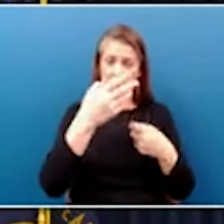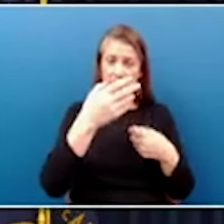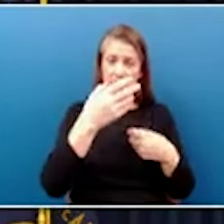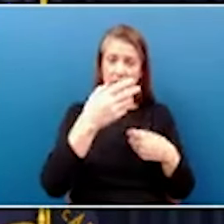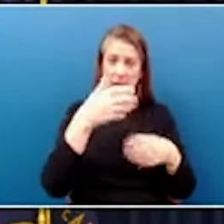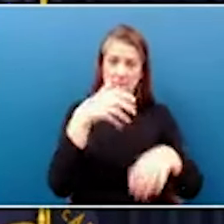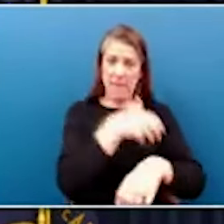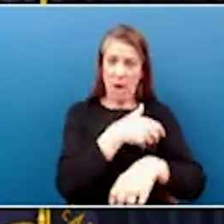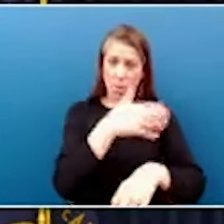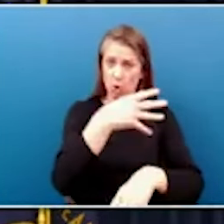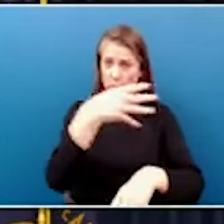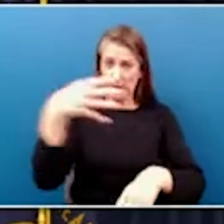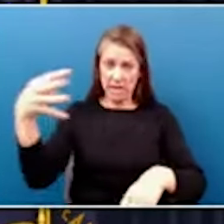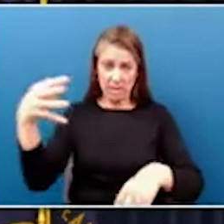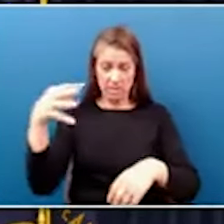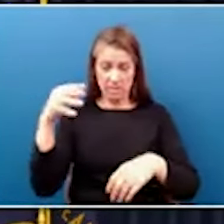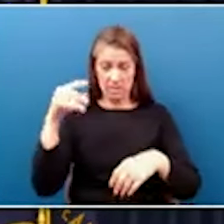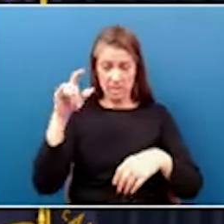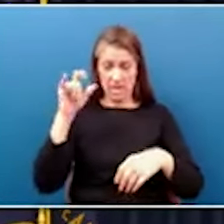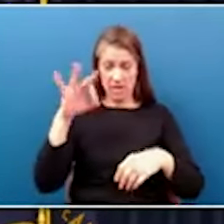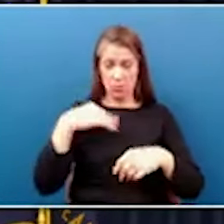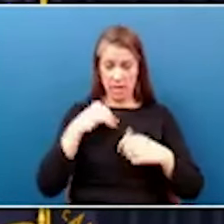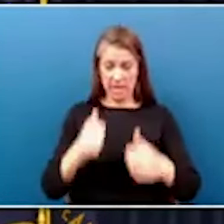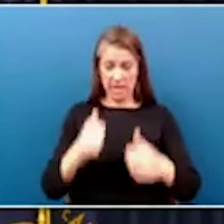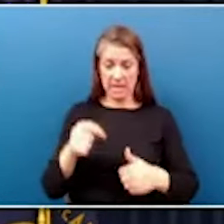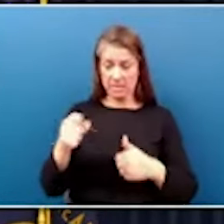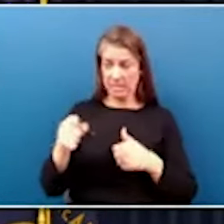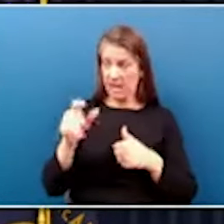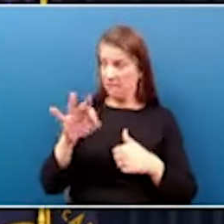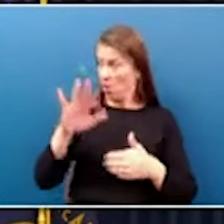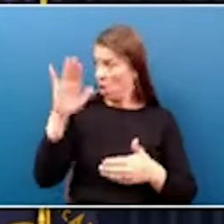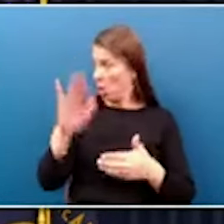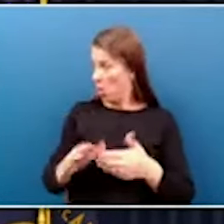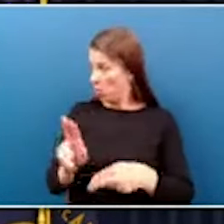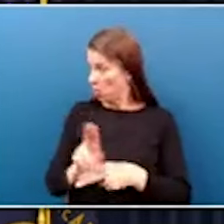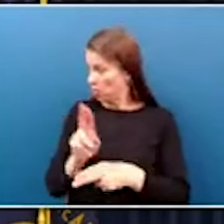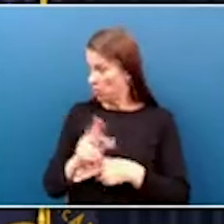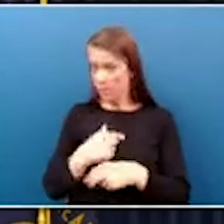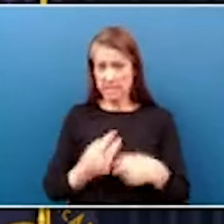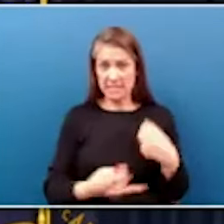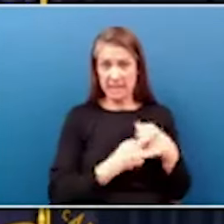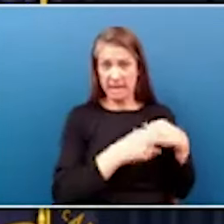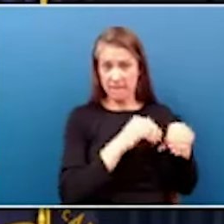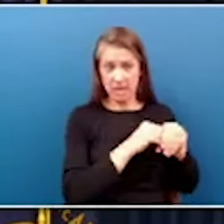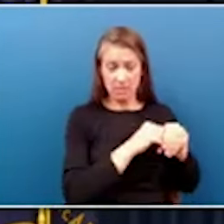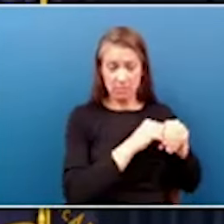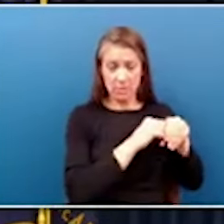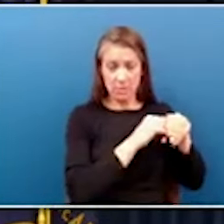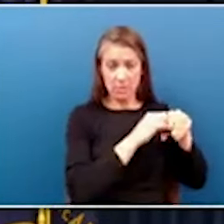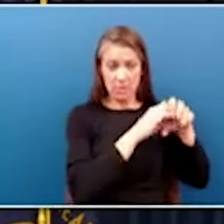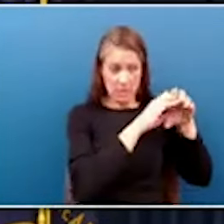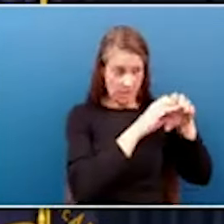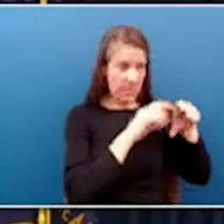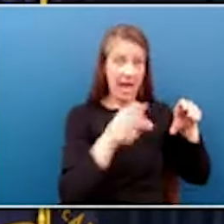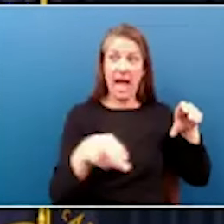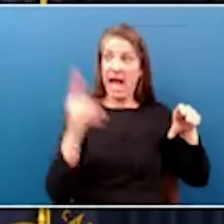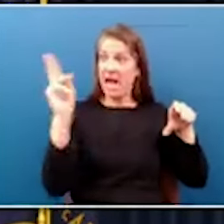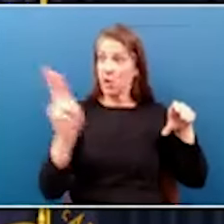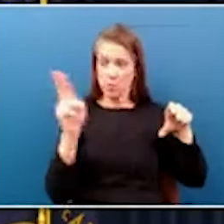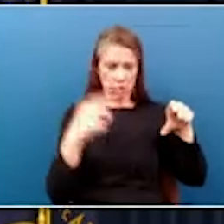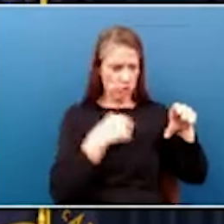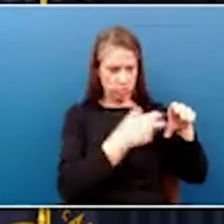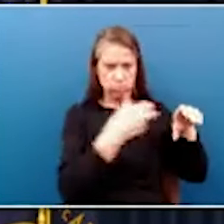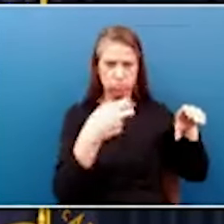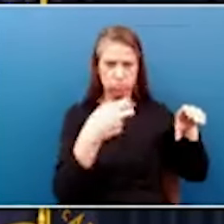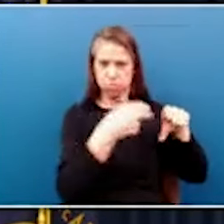could save what's produced, say, at low usage times and then use them during high usage times. That would mean